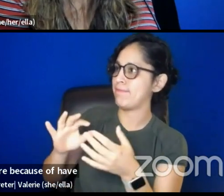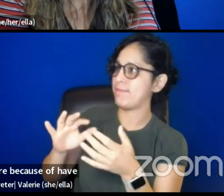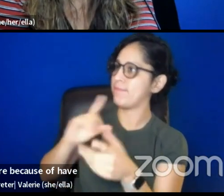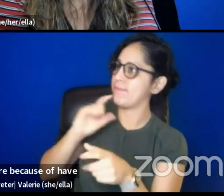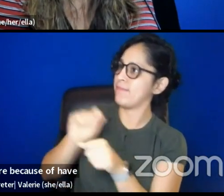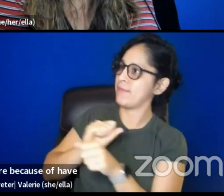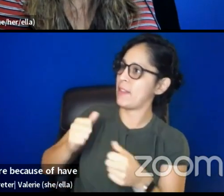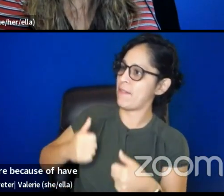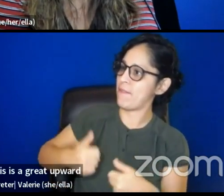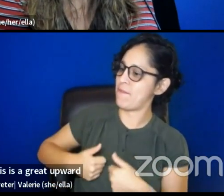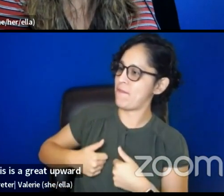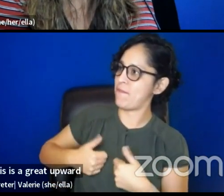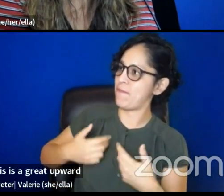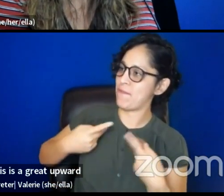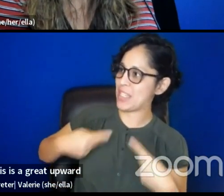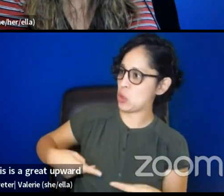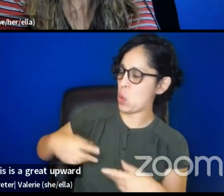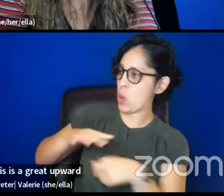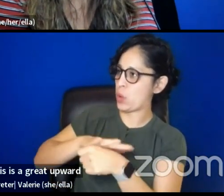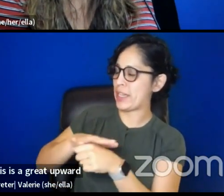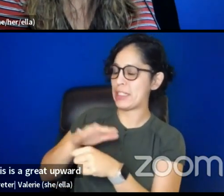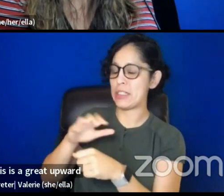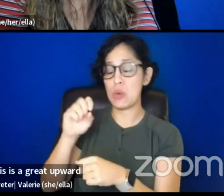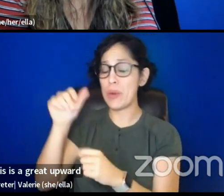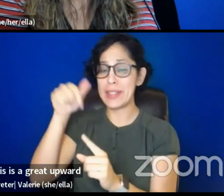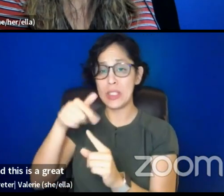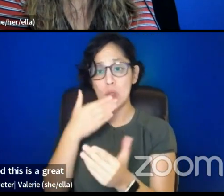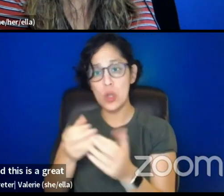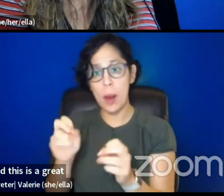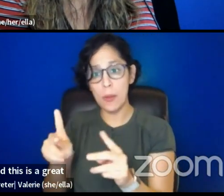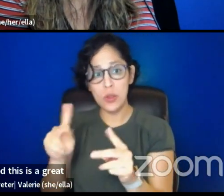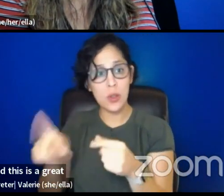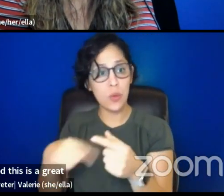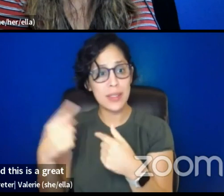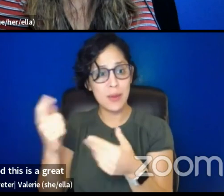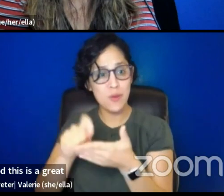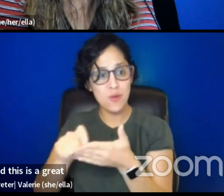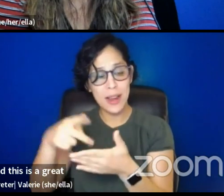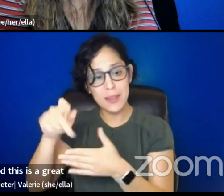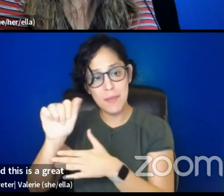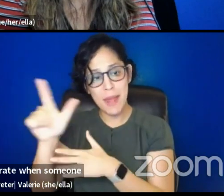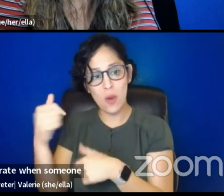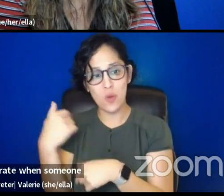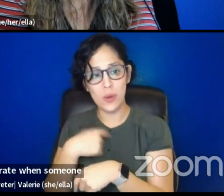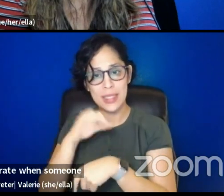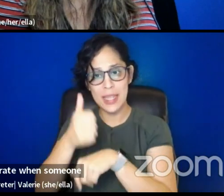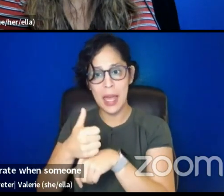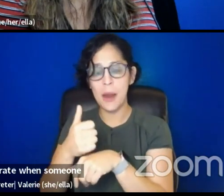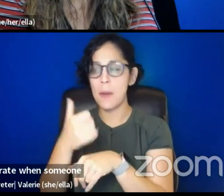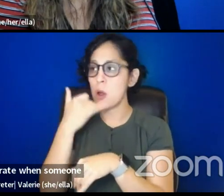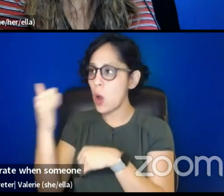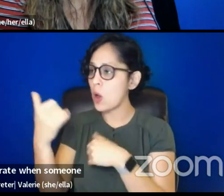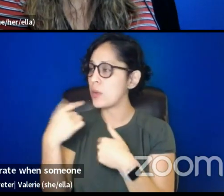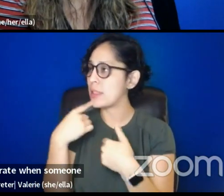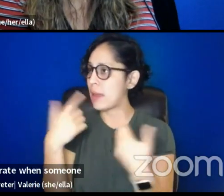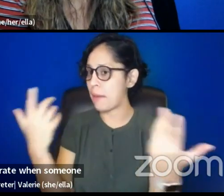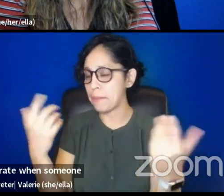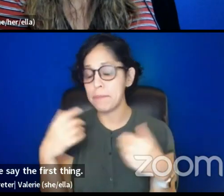This is a great opportunity for us to kind of demonstrate. When someone writes PAL, we set up a call, and we say the first thing,